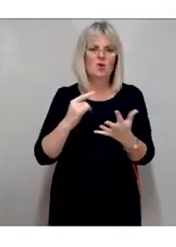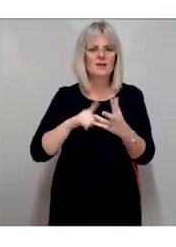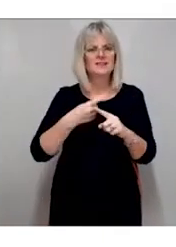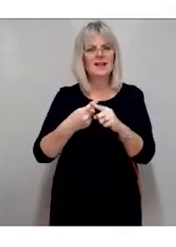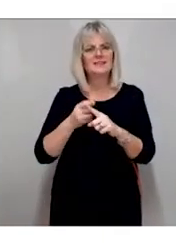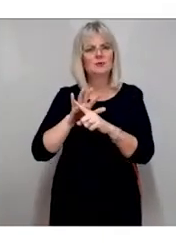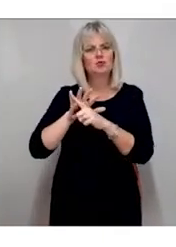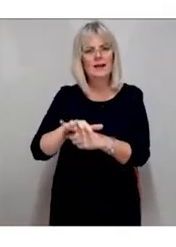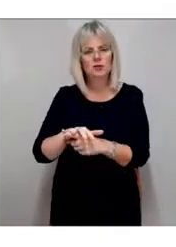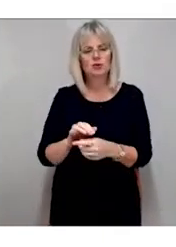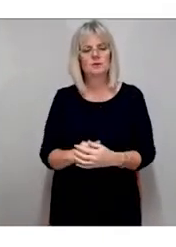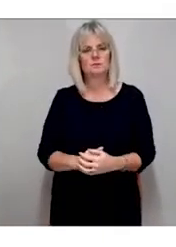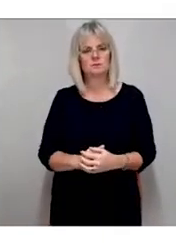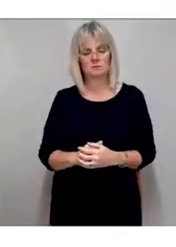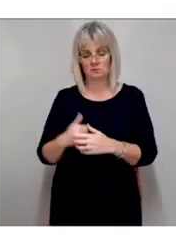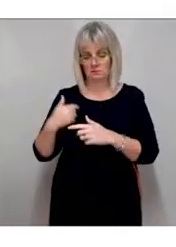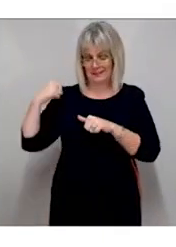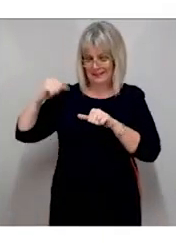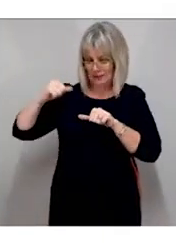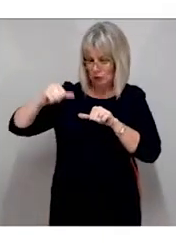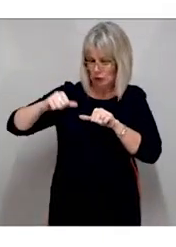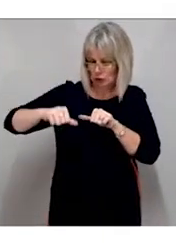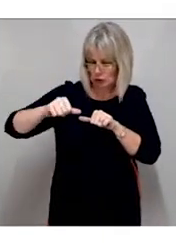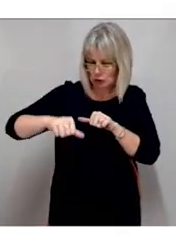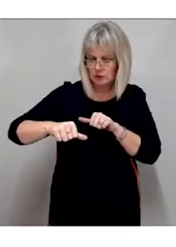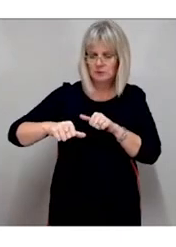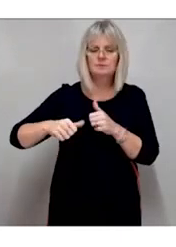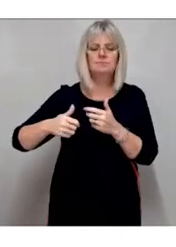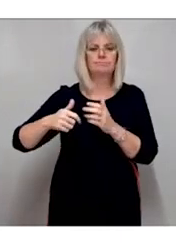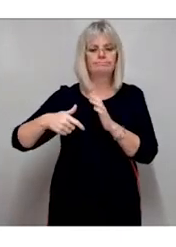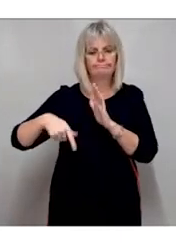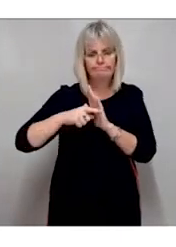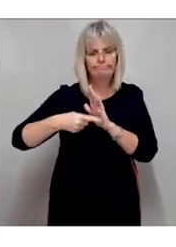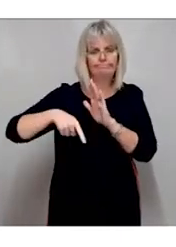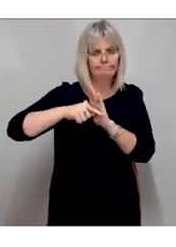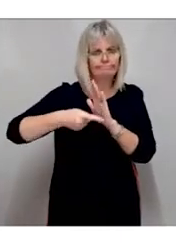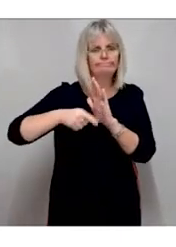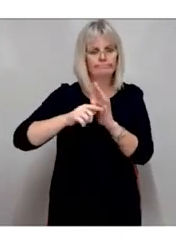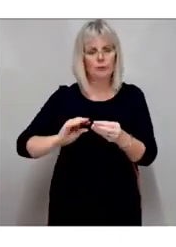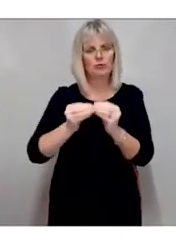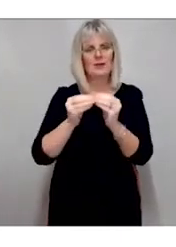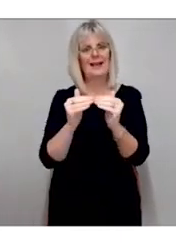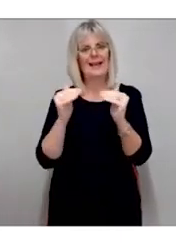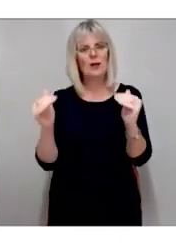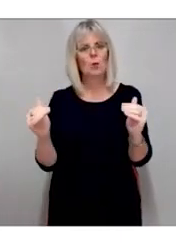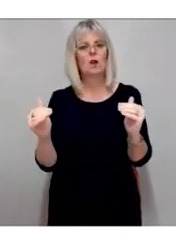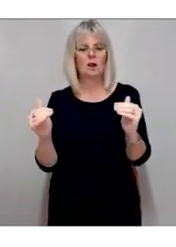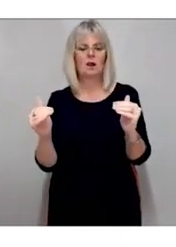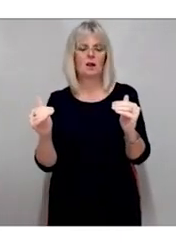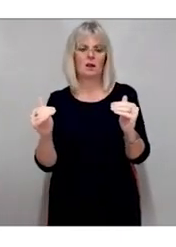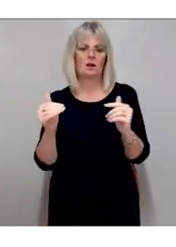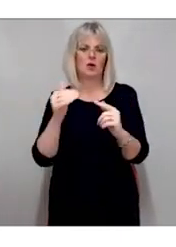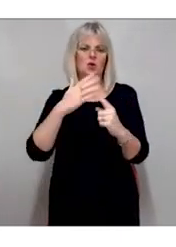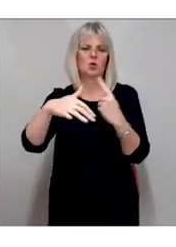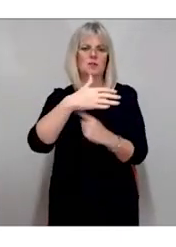creating an equal society. Disability rights are, unfortunately, at the tail end of a long history of